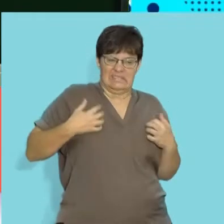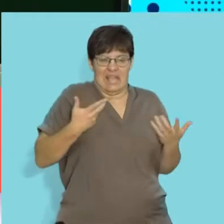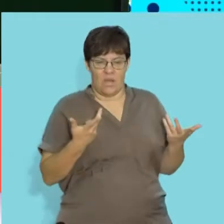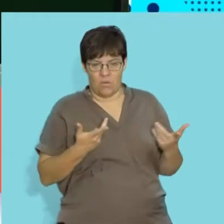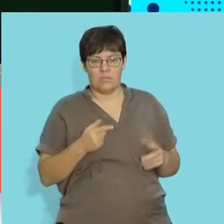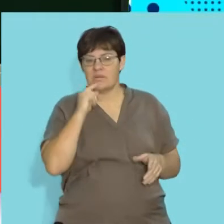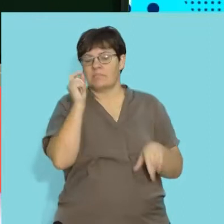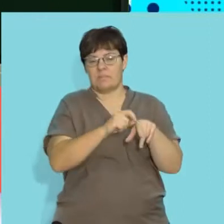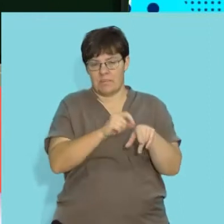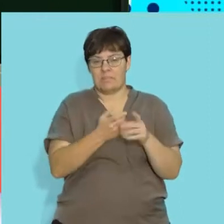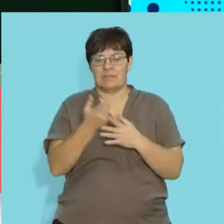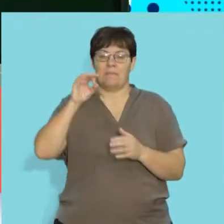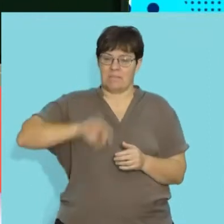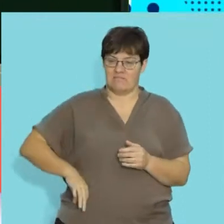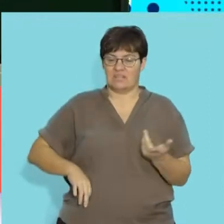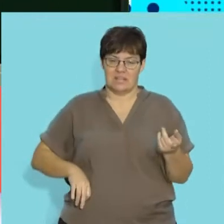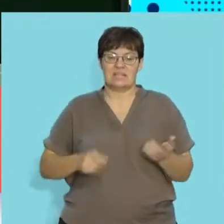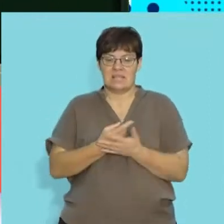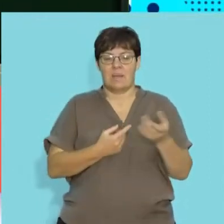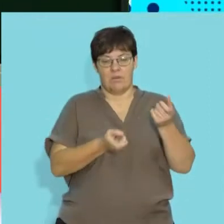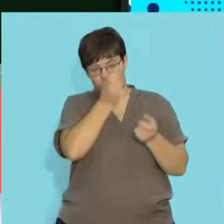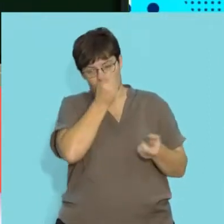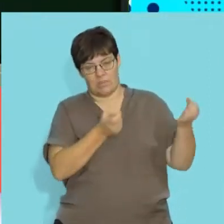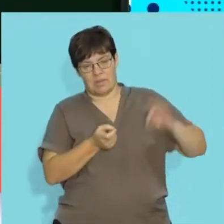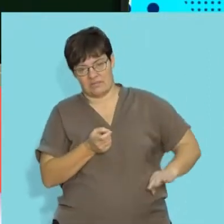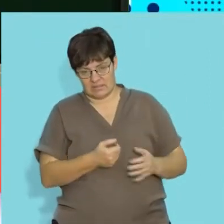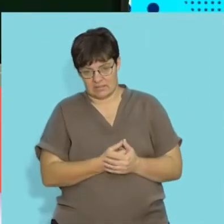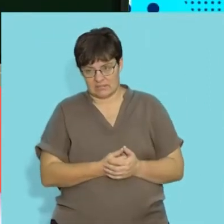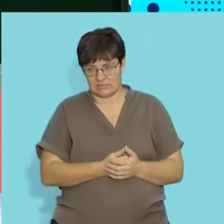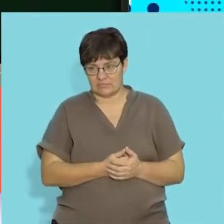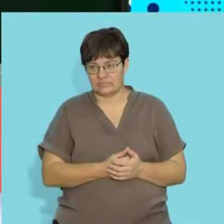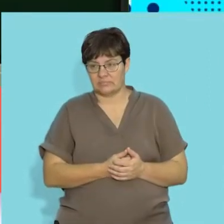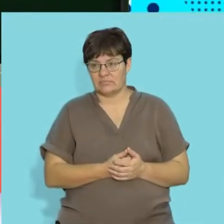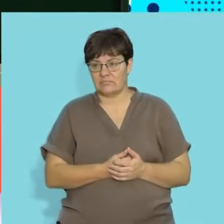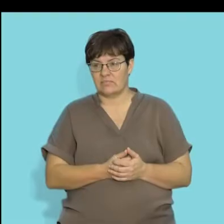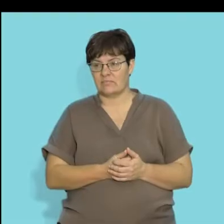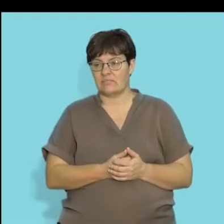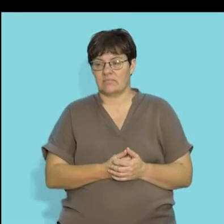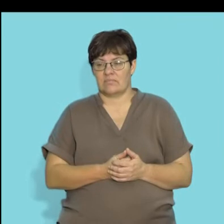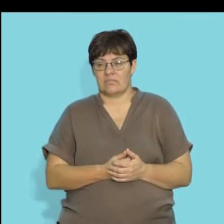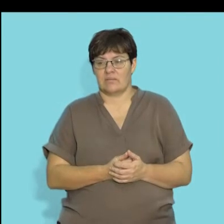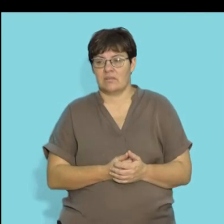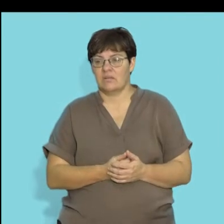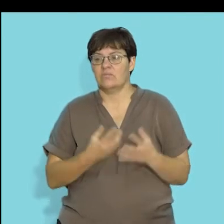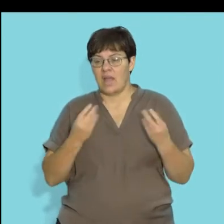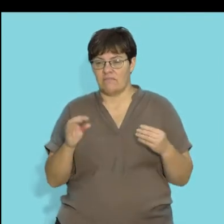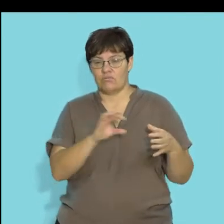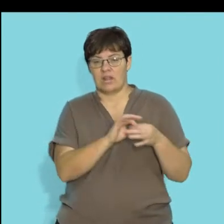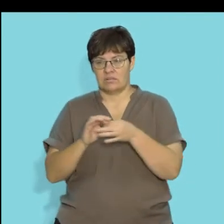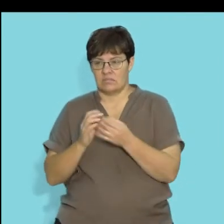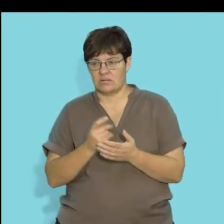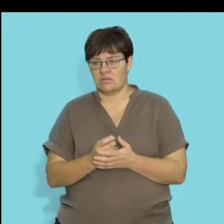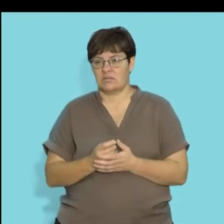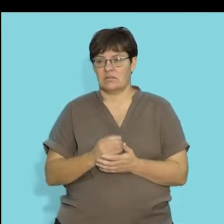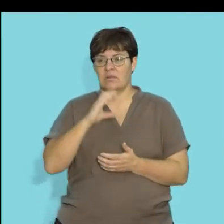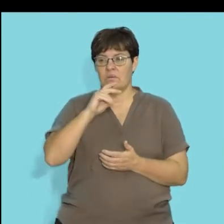from these pests. But the woodpecker in turn also benefits from that. Sorry, the oxpecker, not woodpecker. We also have a